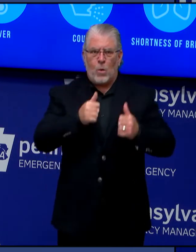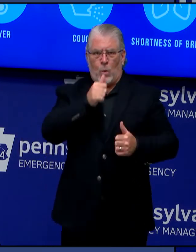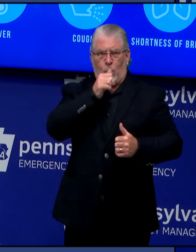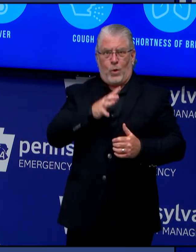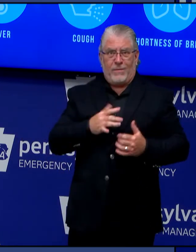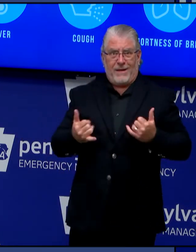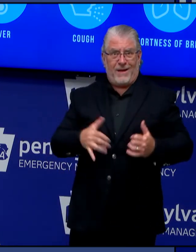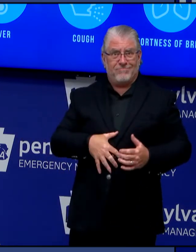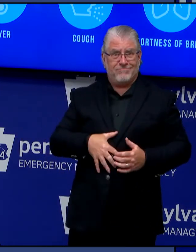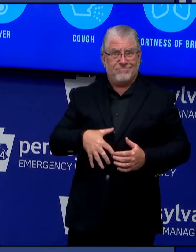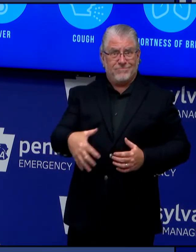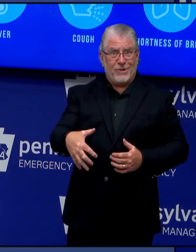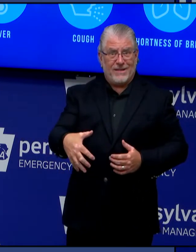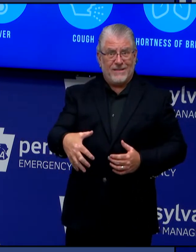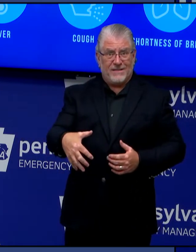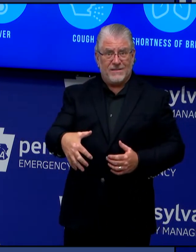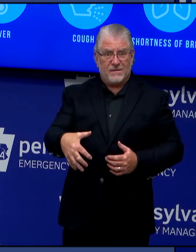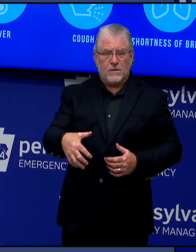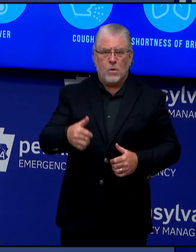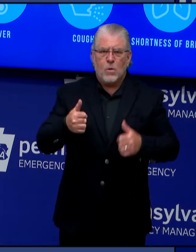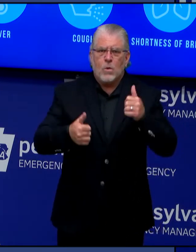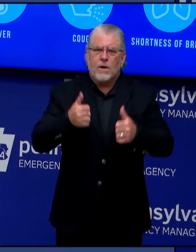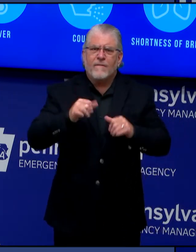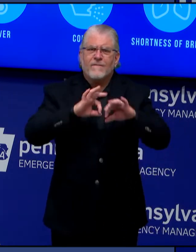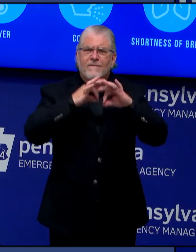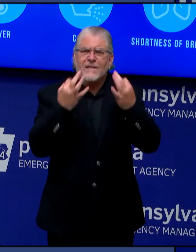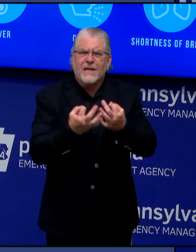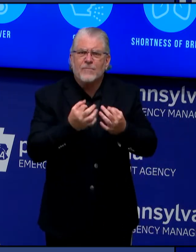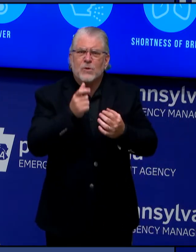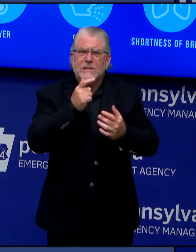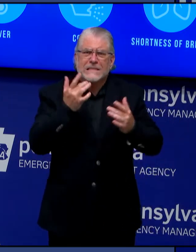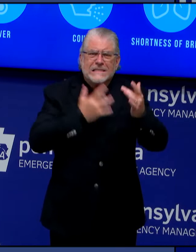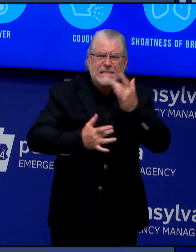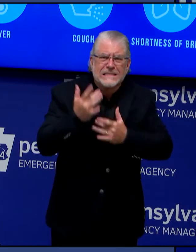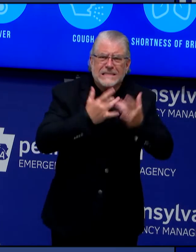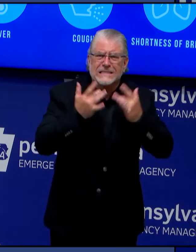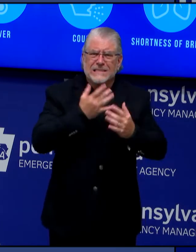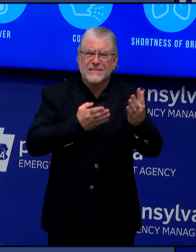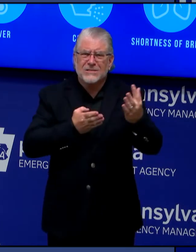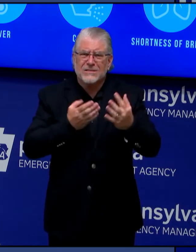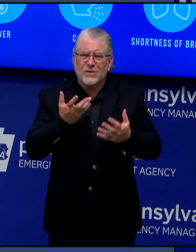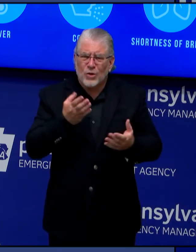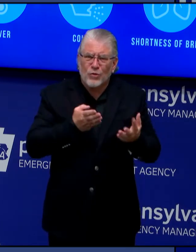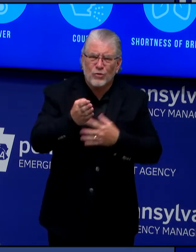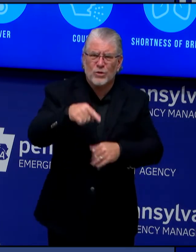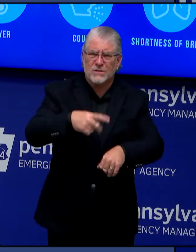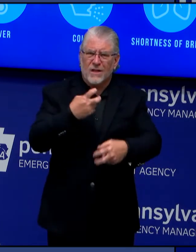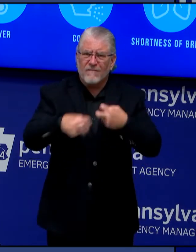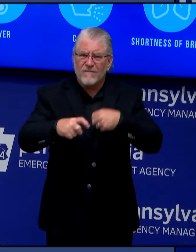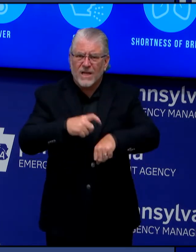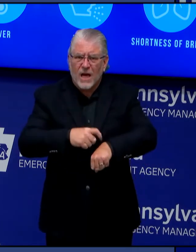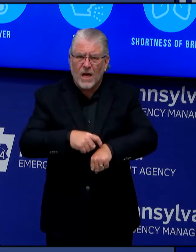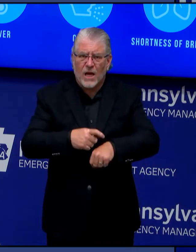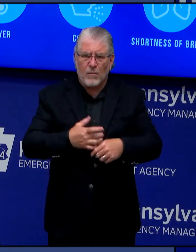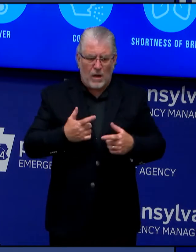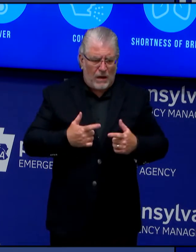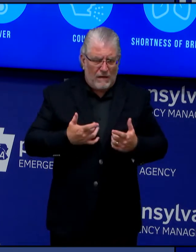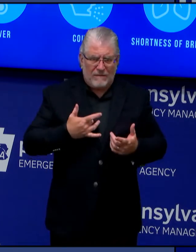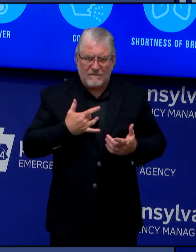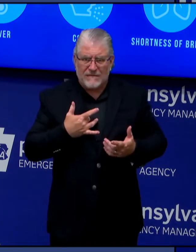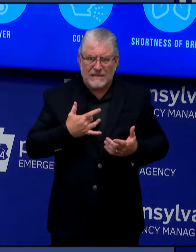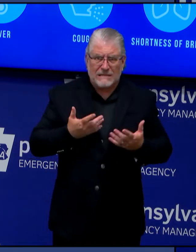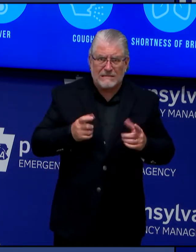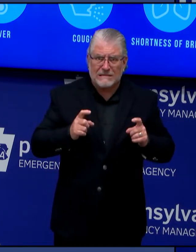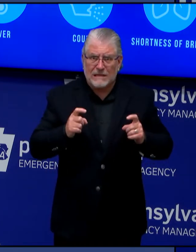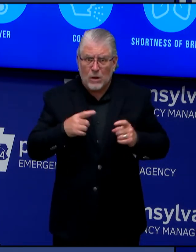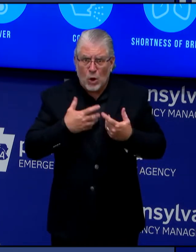families who may already be in a more stretched financial situation avoid long-term destabilization after a job loss or